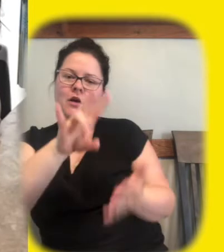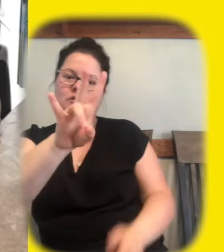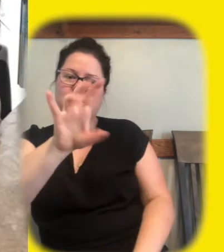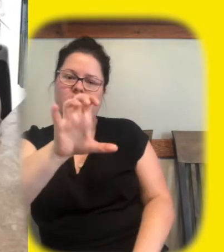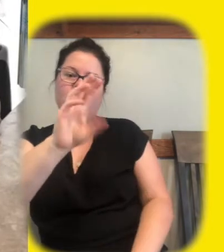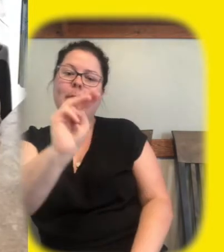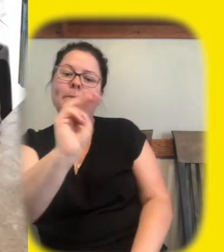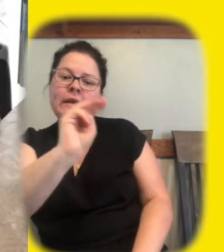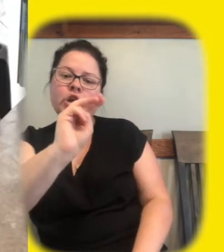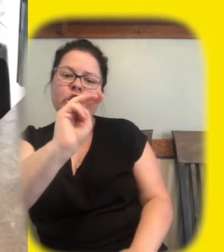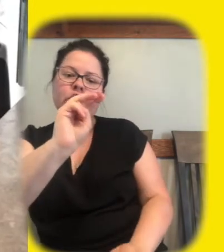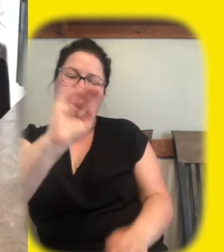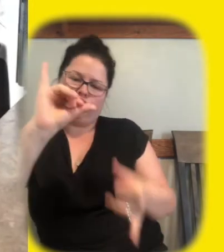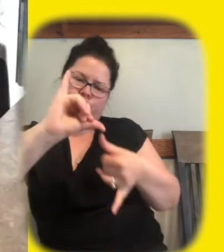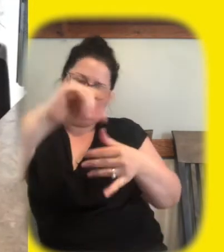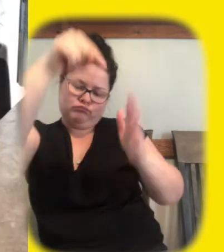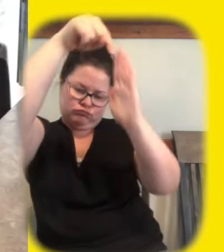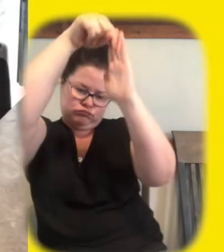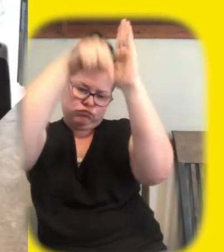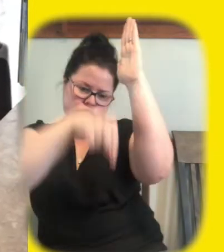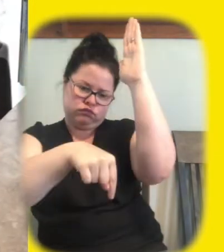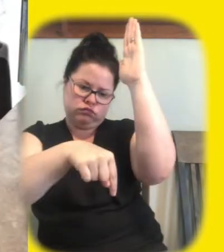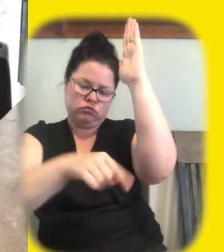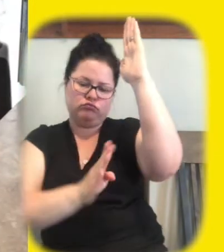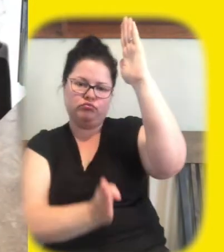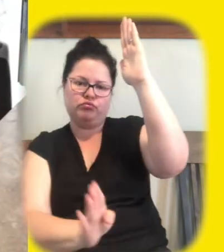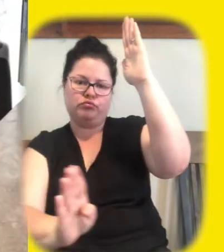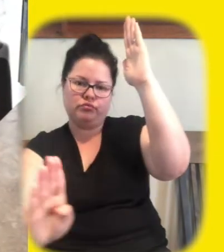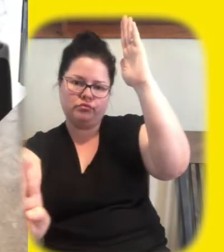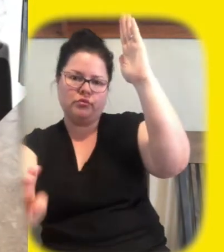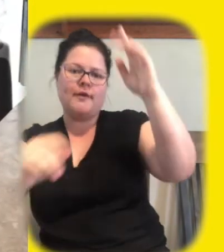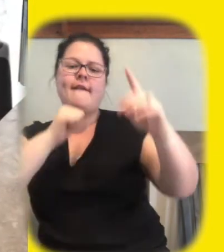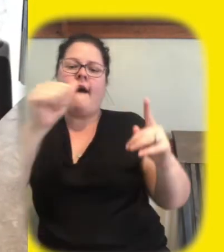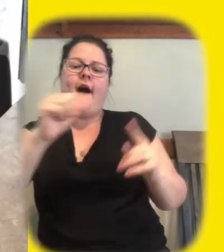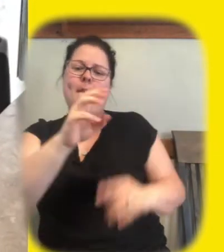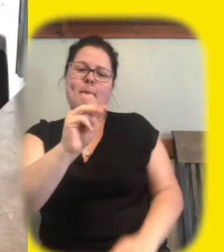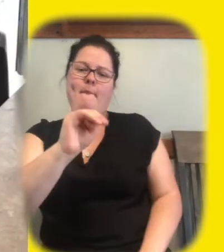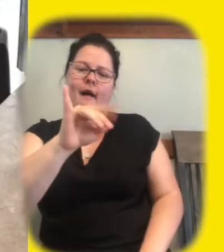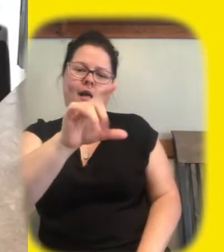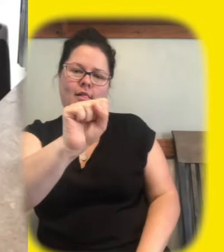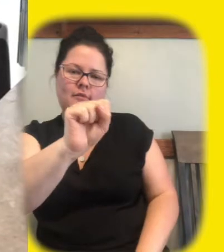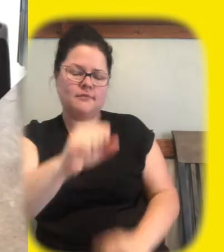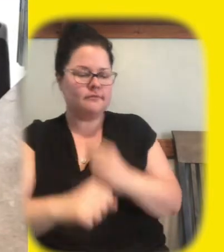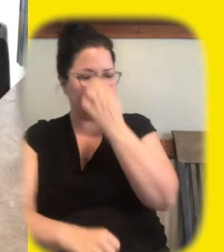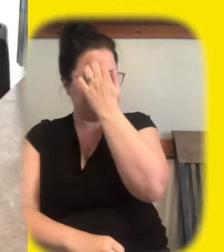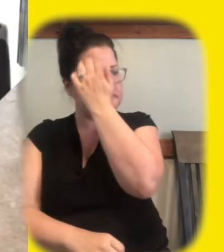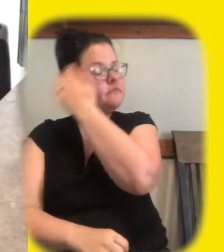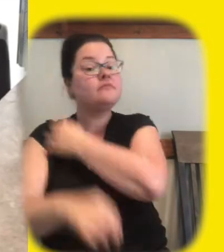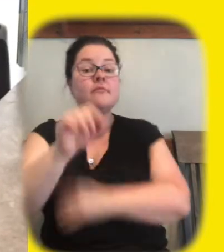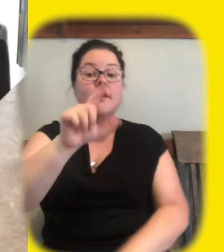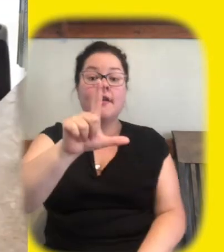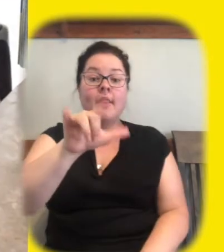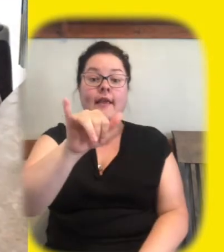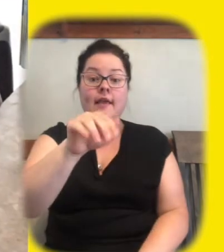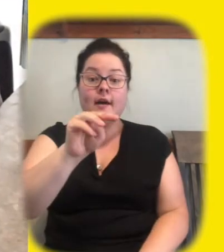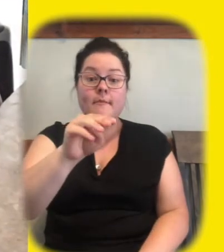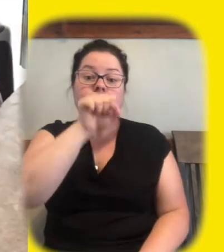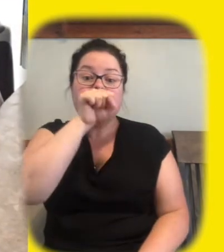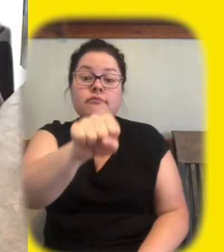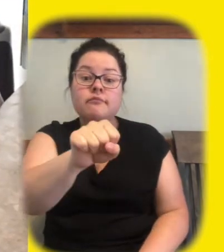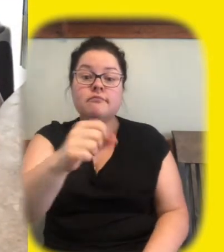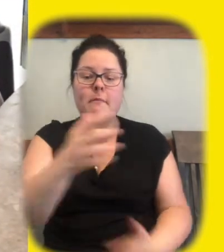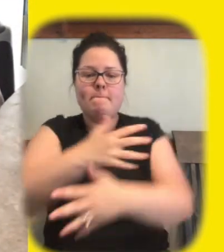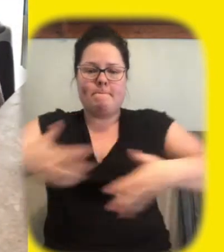okay so liam's favorite animal it looks like it's a